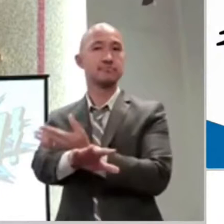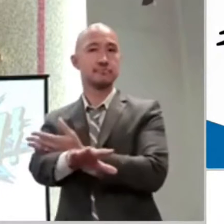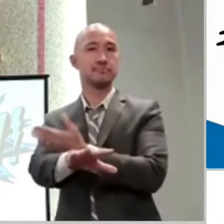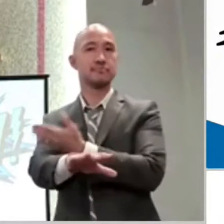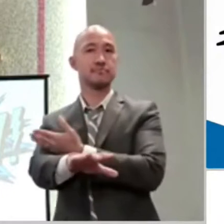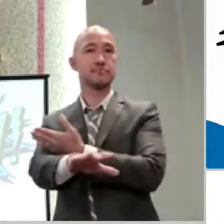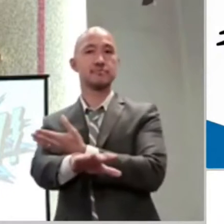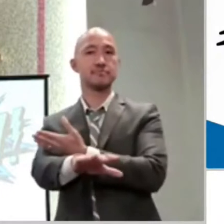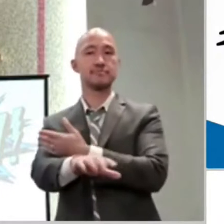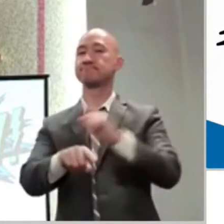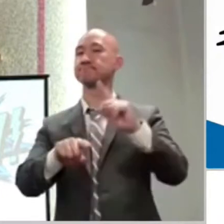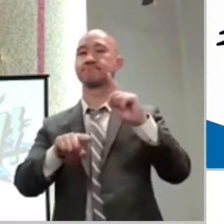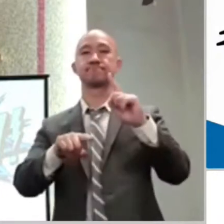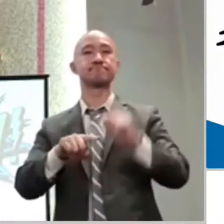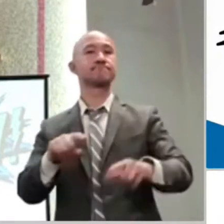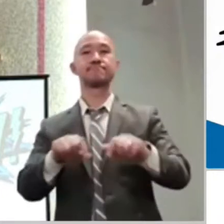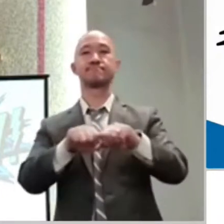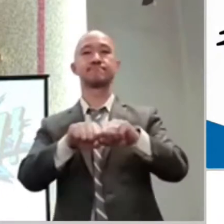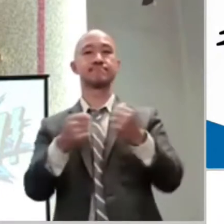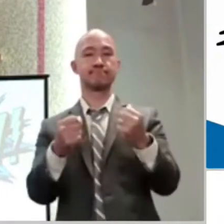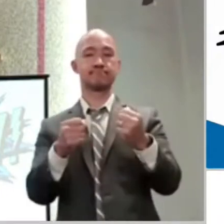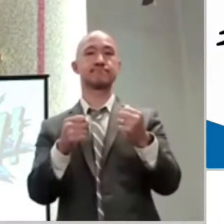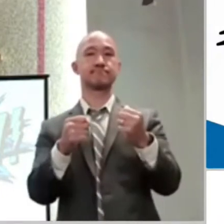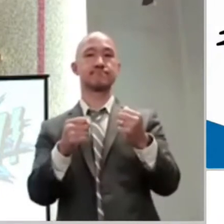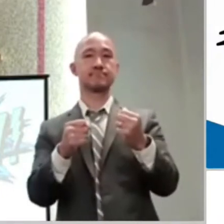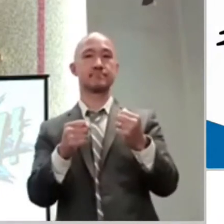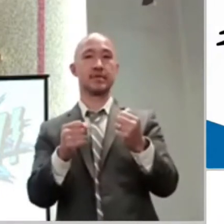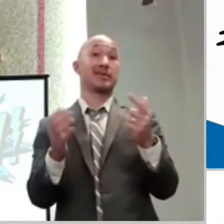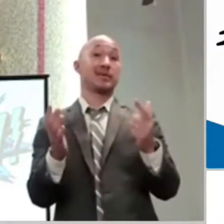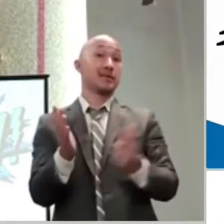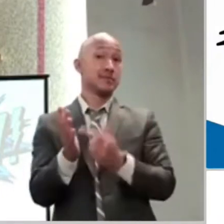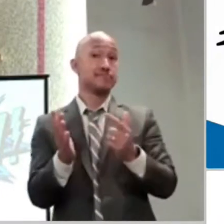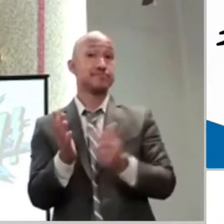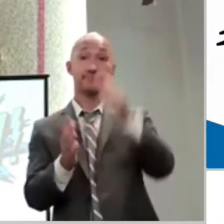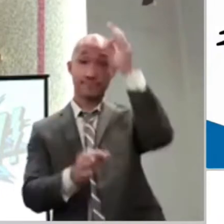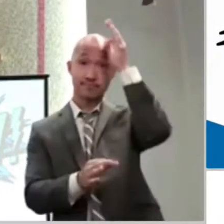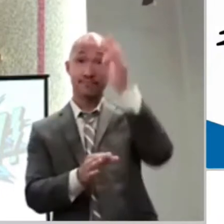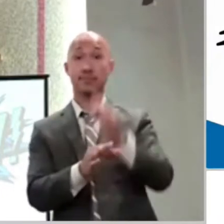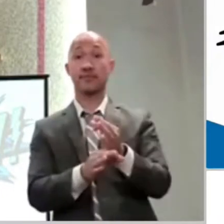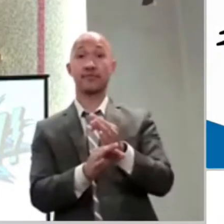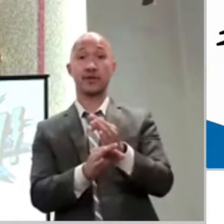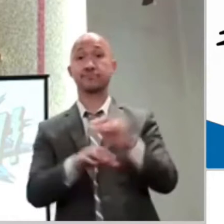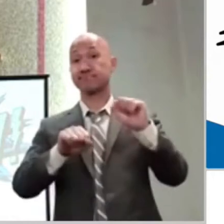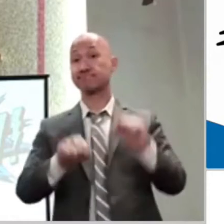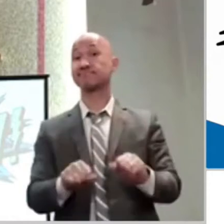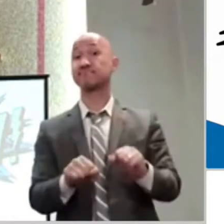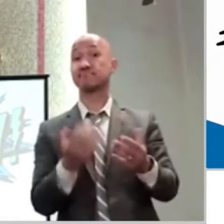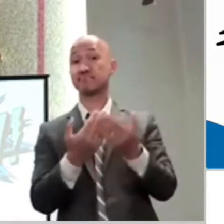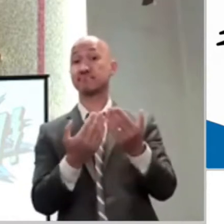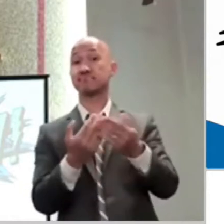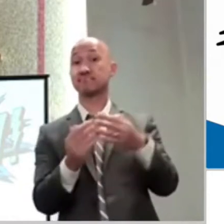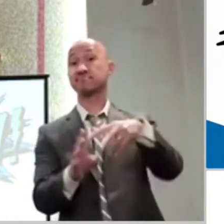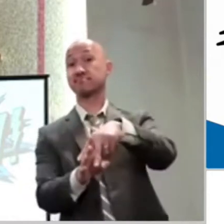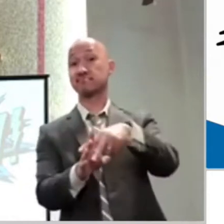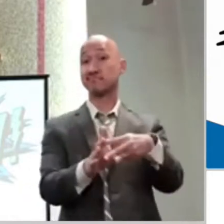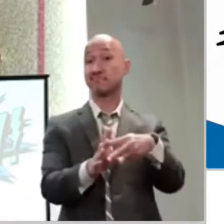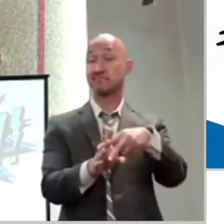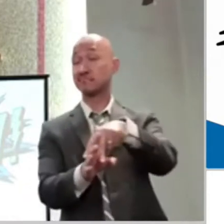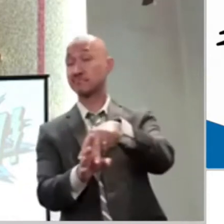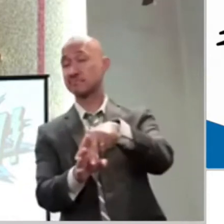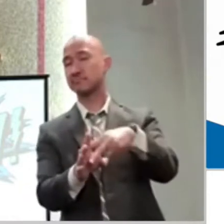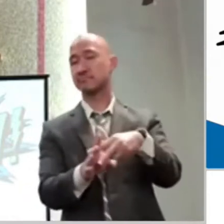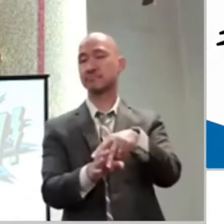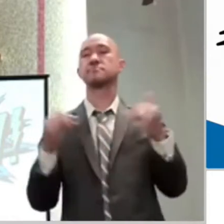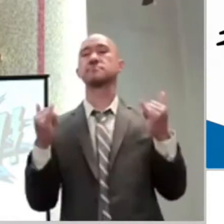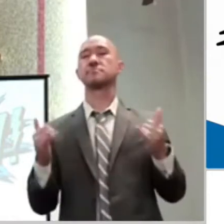that. But faith can be derailed, especially when it's in its young stages. And that's what we're going to discuss in today's